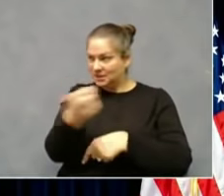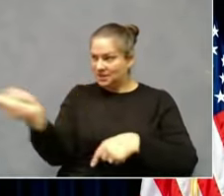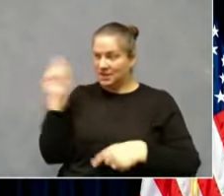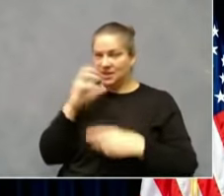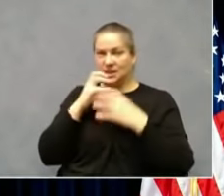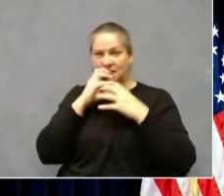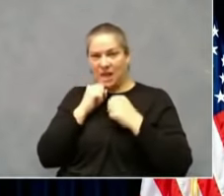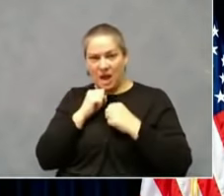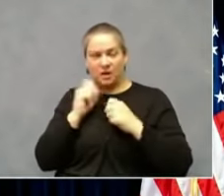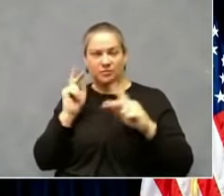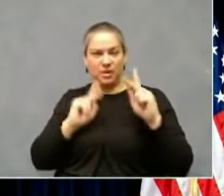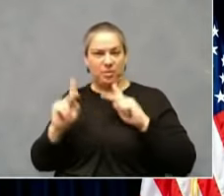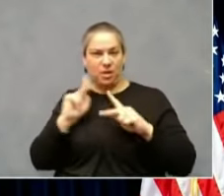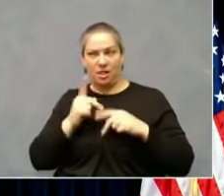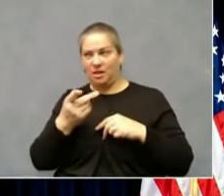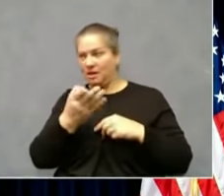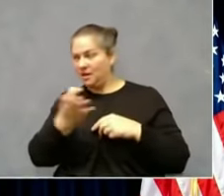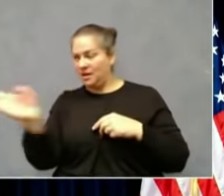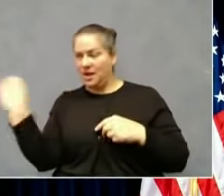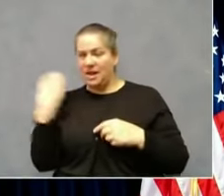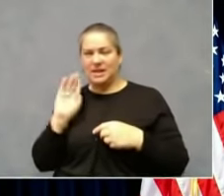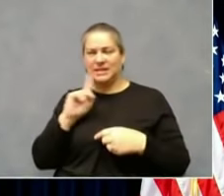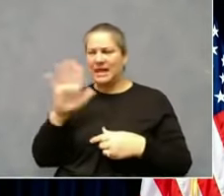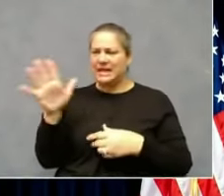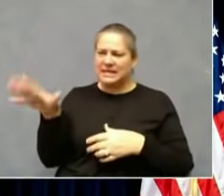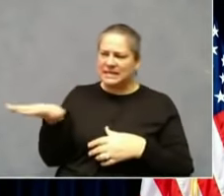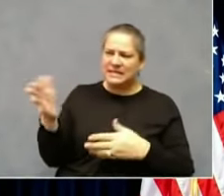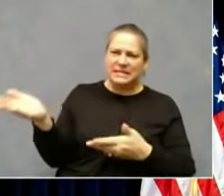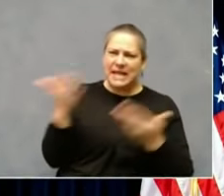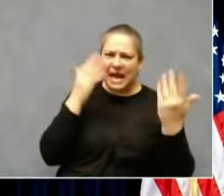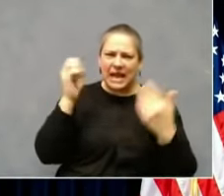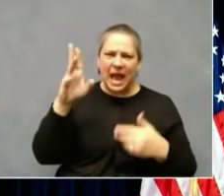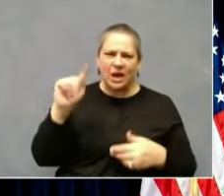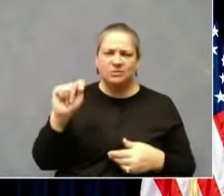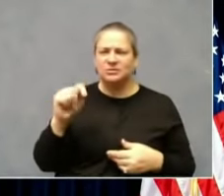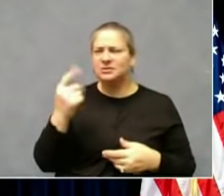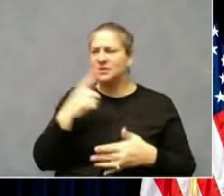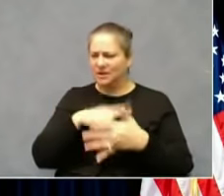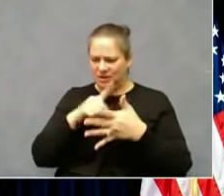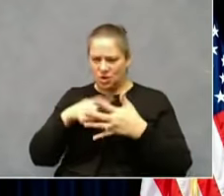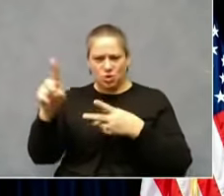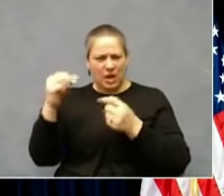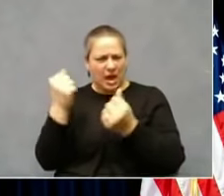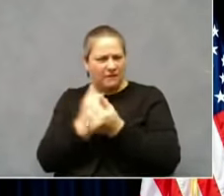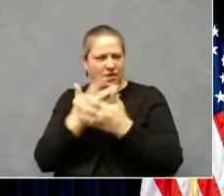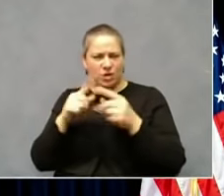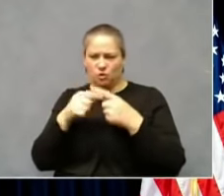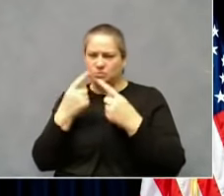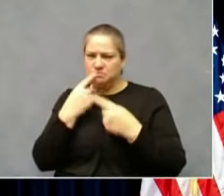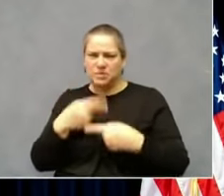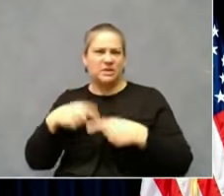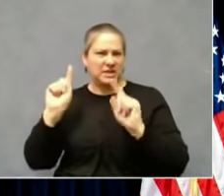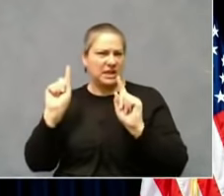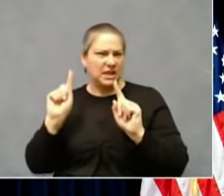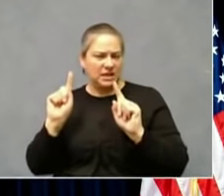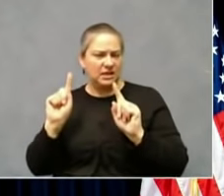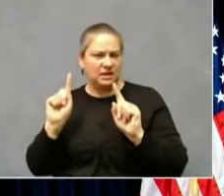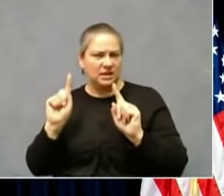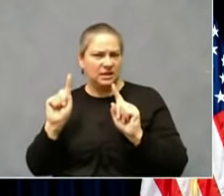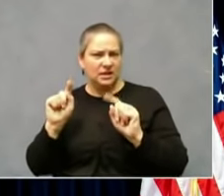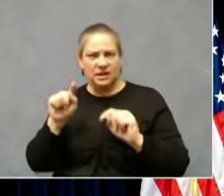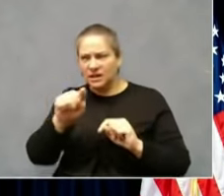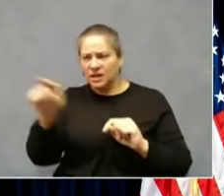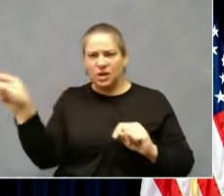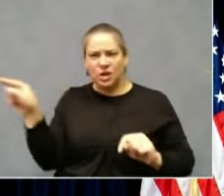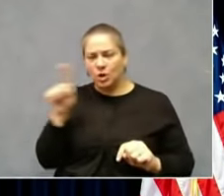begging you to do takeout, doing everything they can to make it through. Just like back in March and